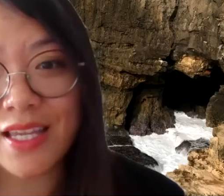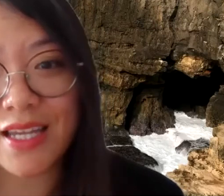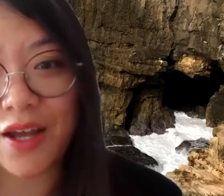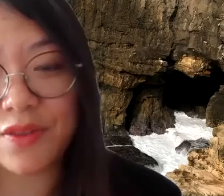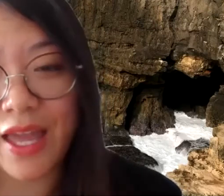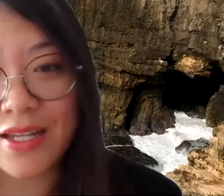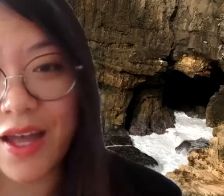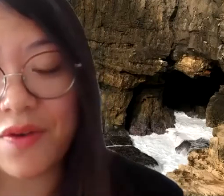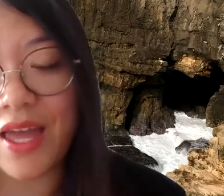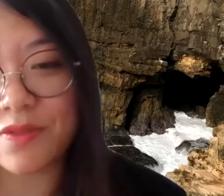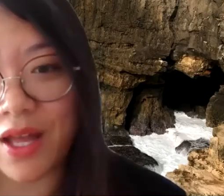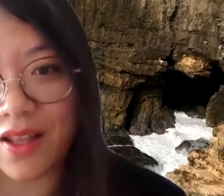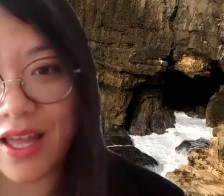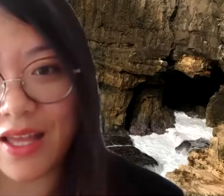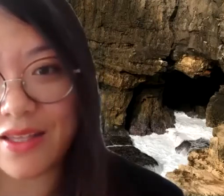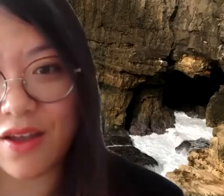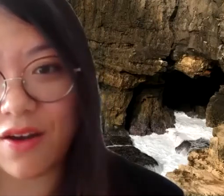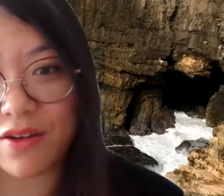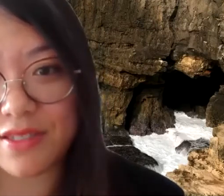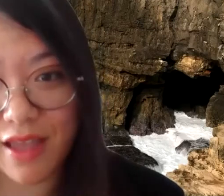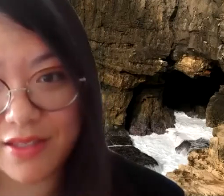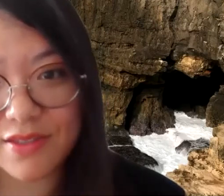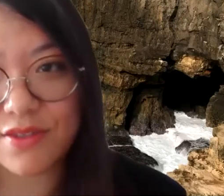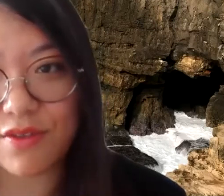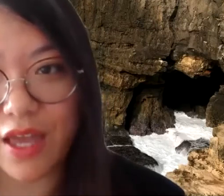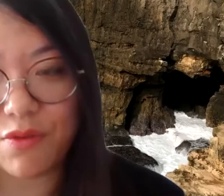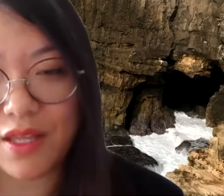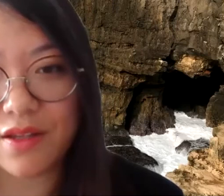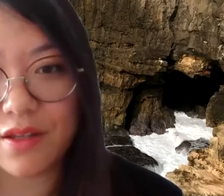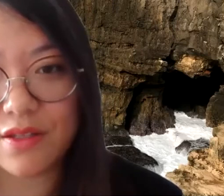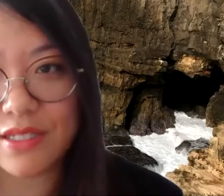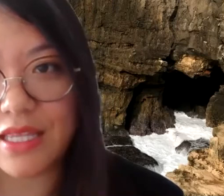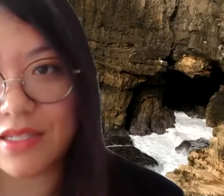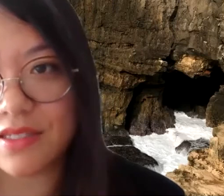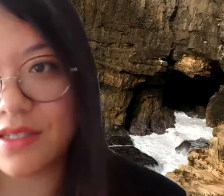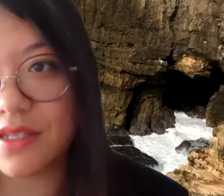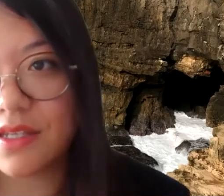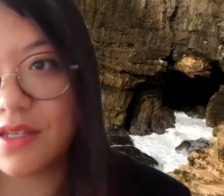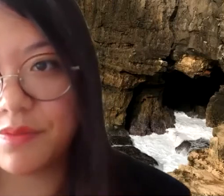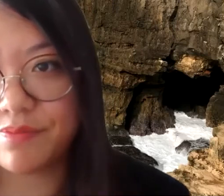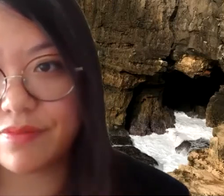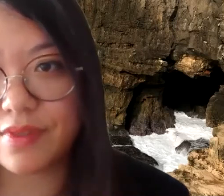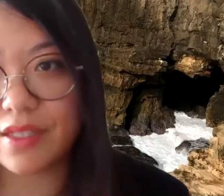Living send out the handout as well as our slides so that you can see this.